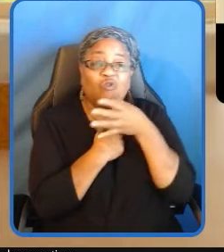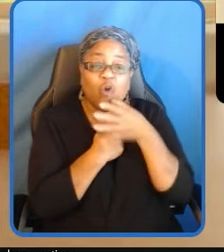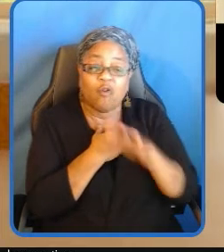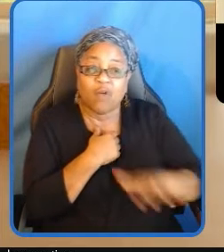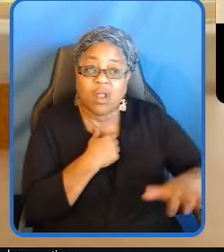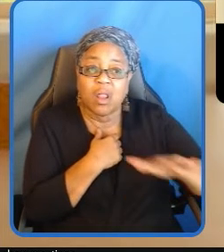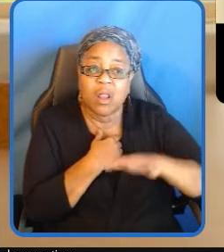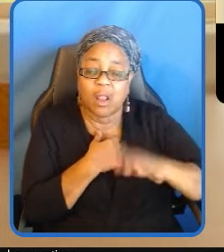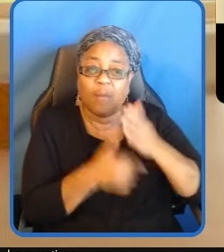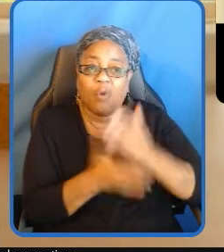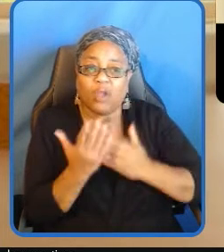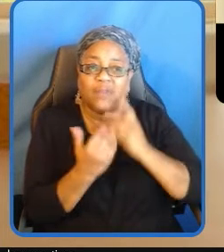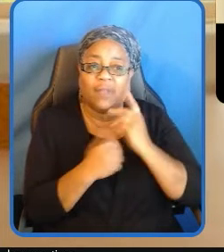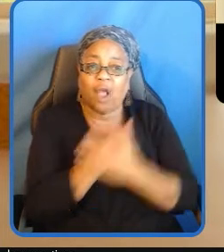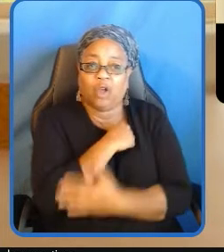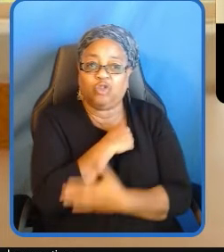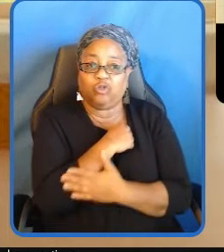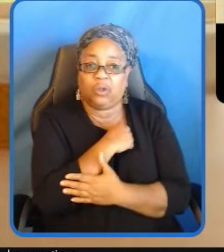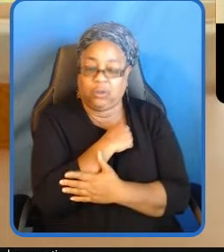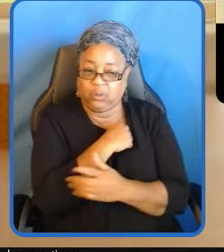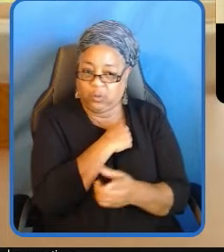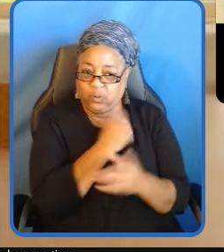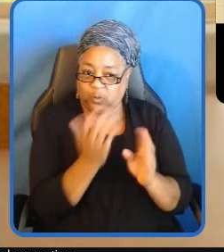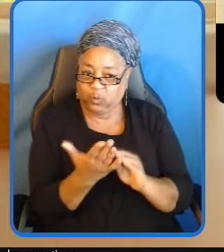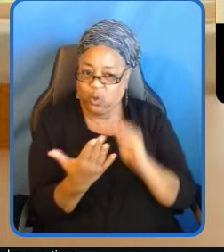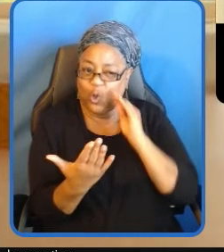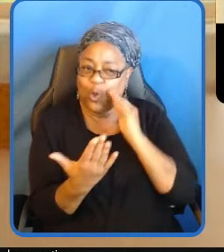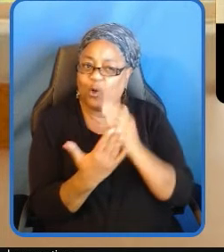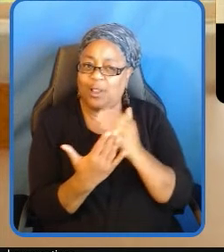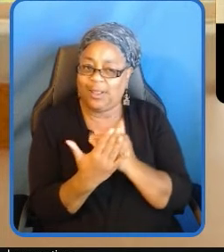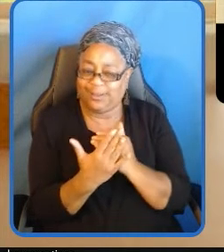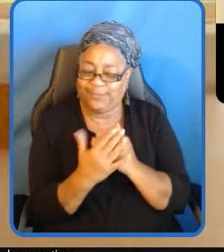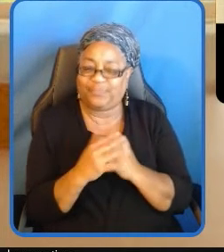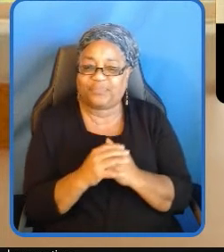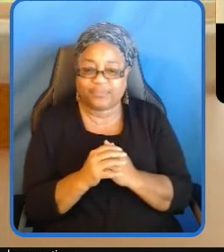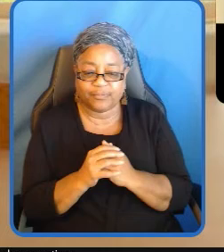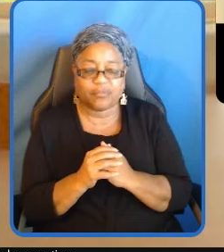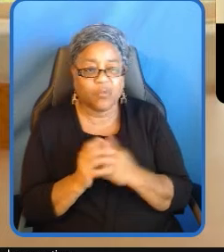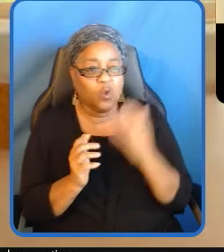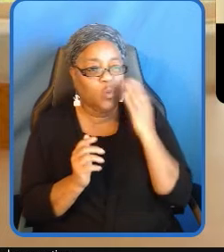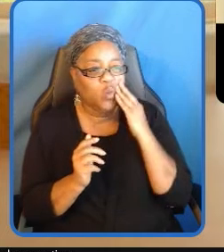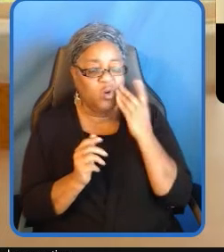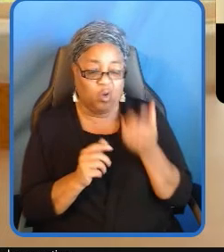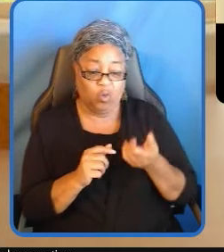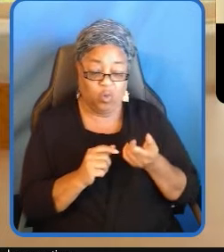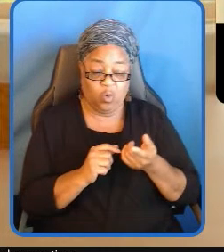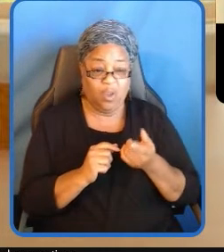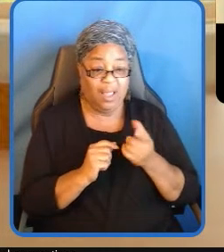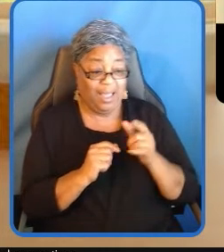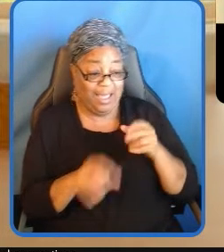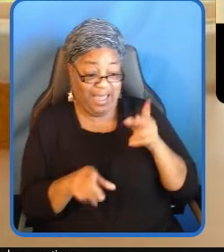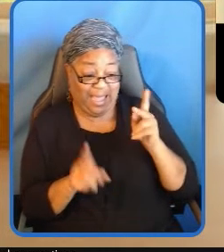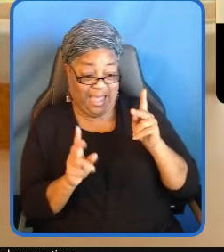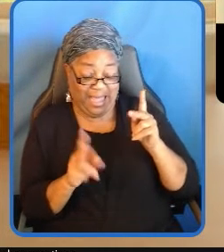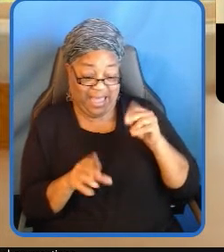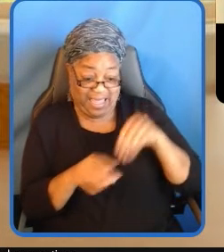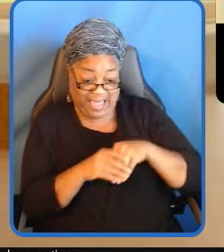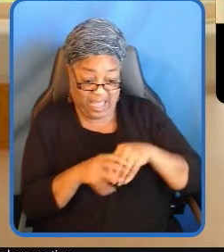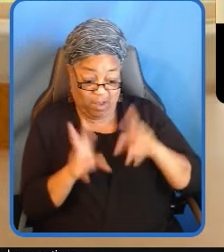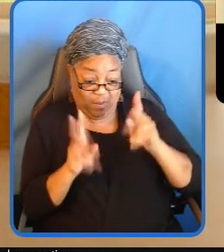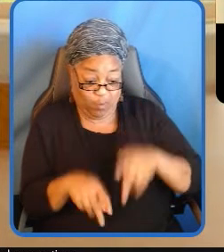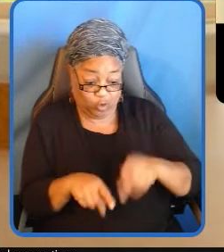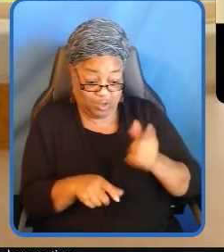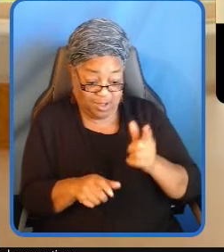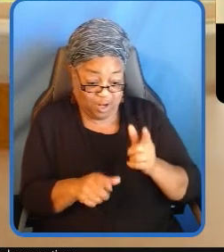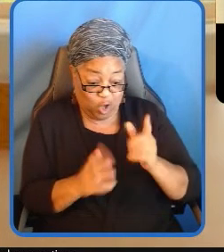us an important lesson while we know there's no replacement for in-person learning it can often